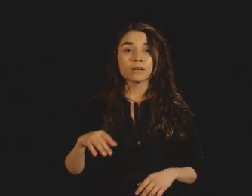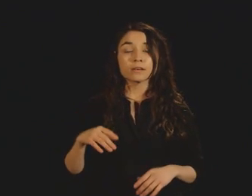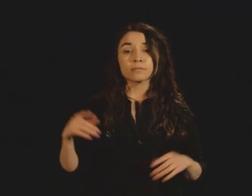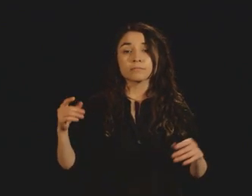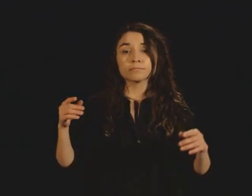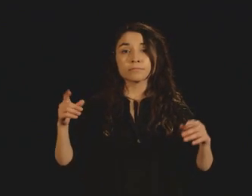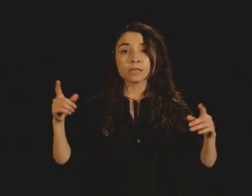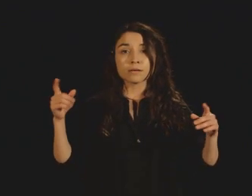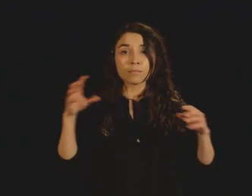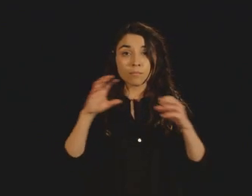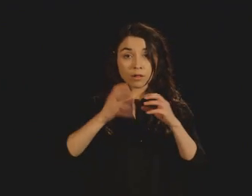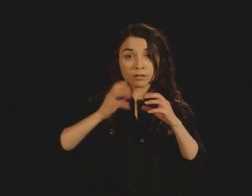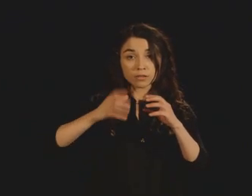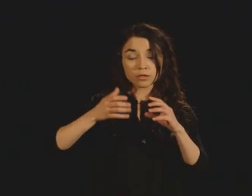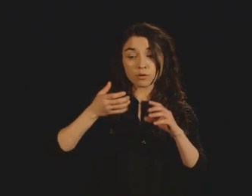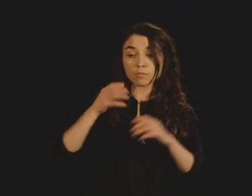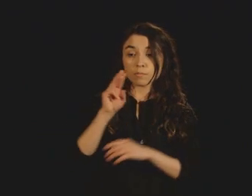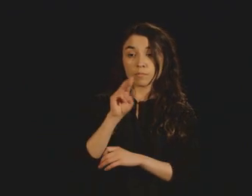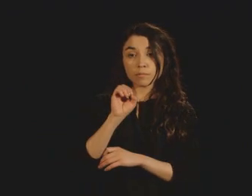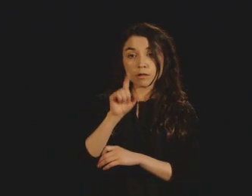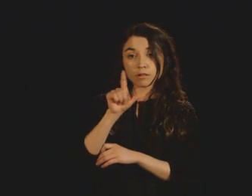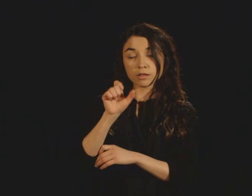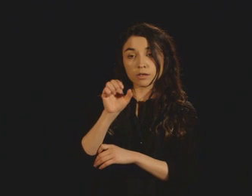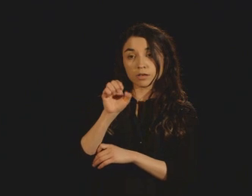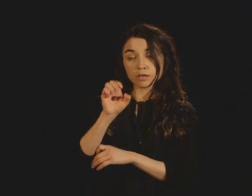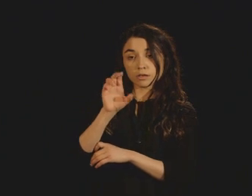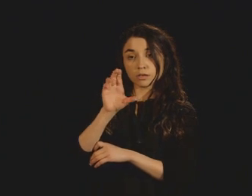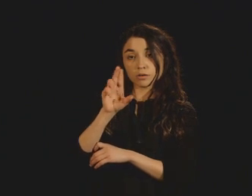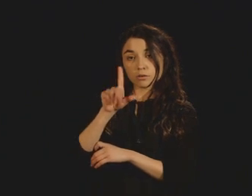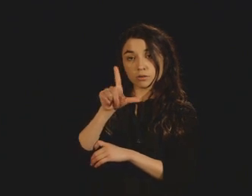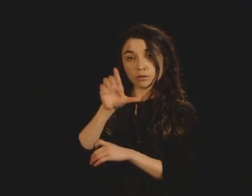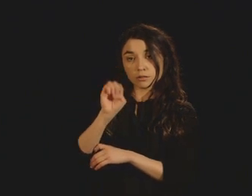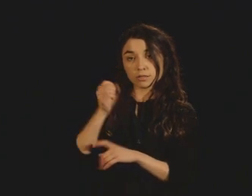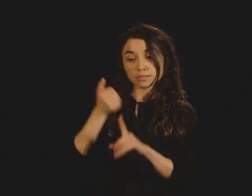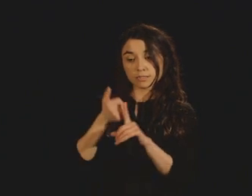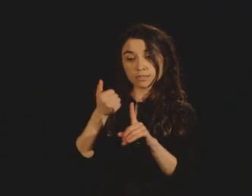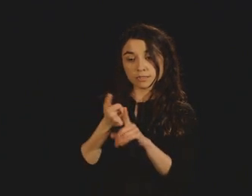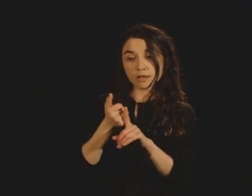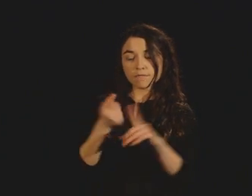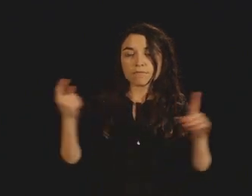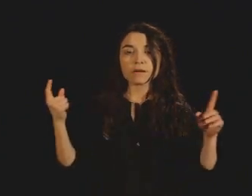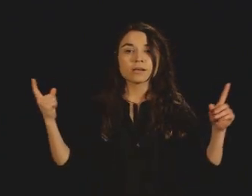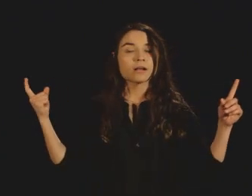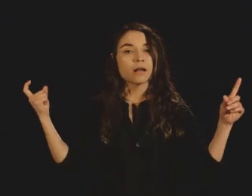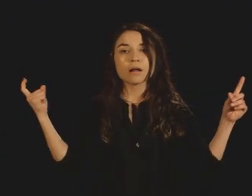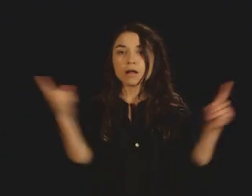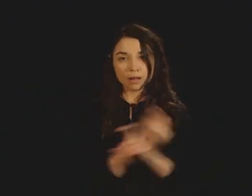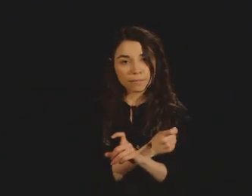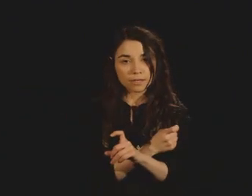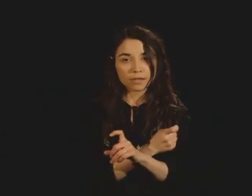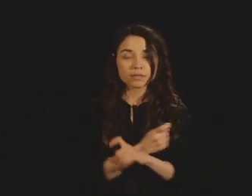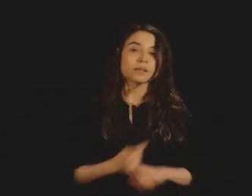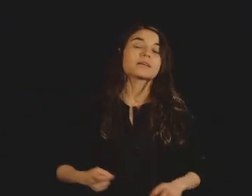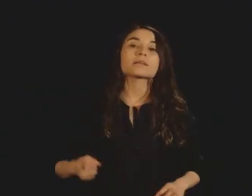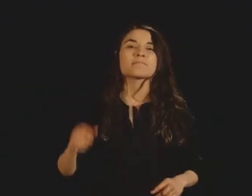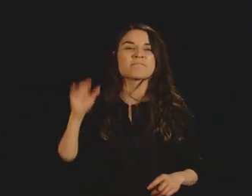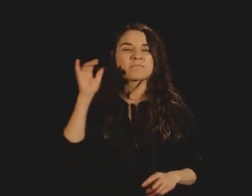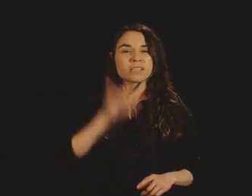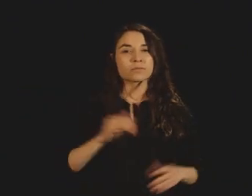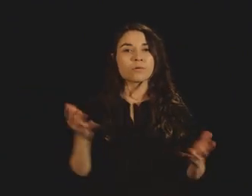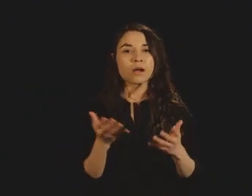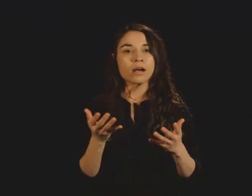complexity and its behavior has been the curiosity of science just for centuries, including myself.